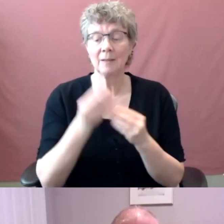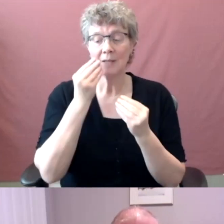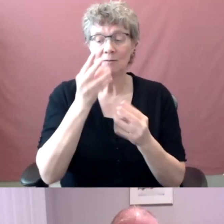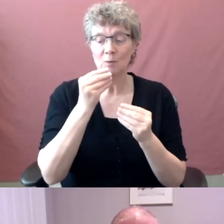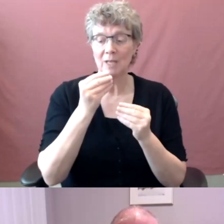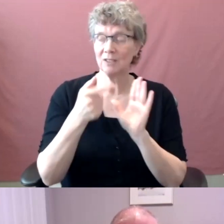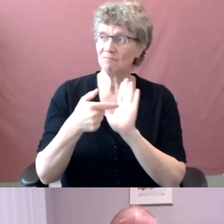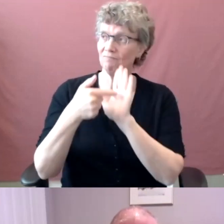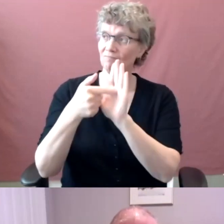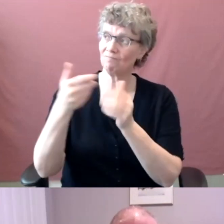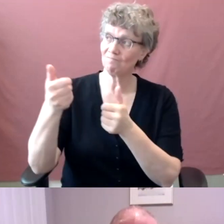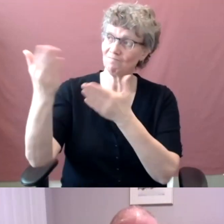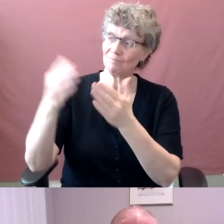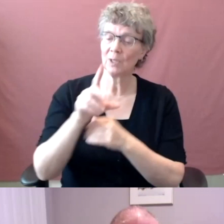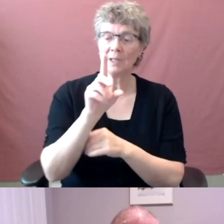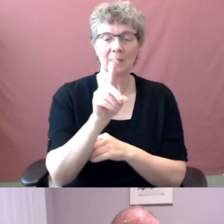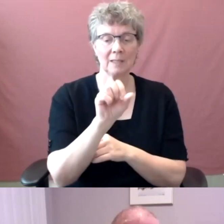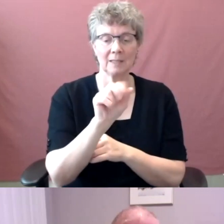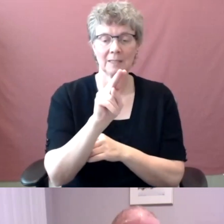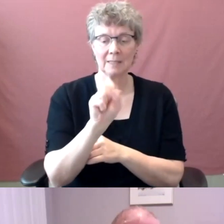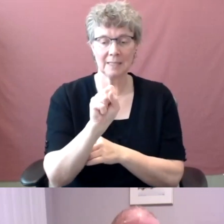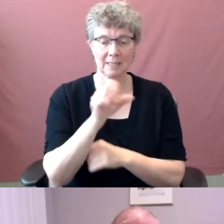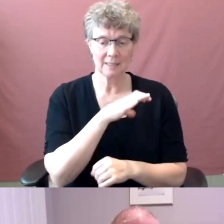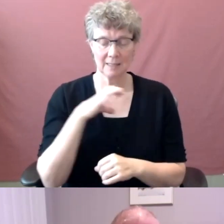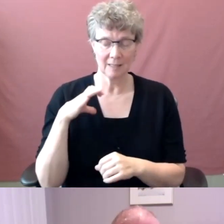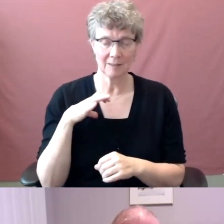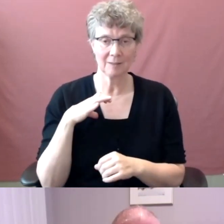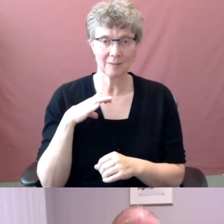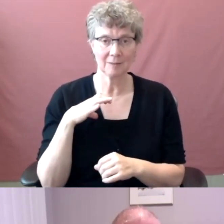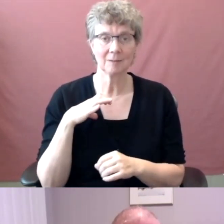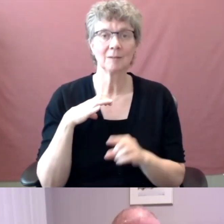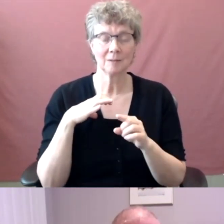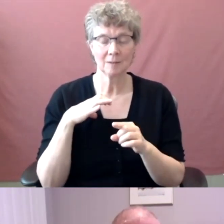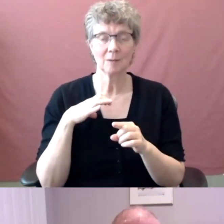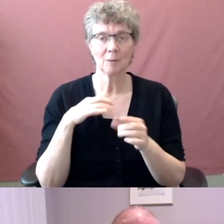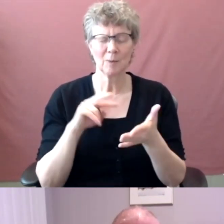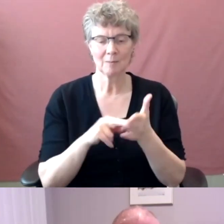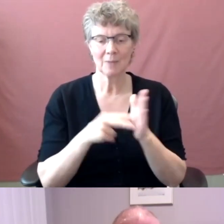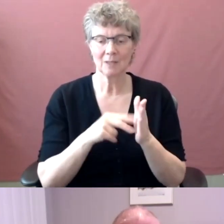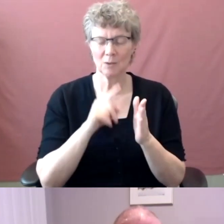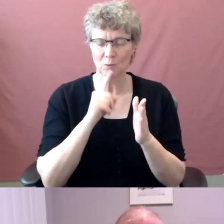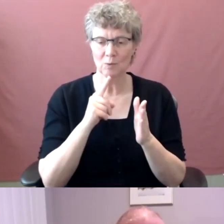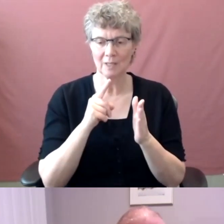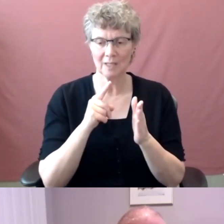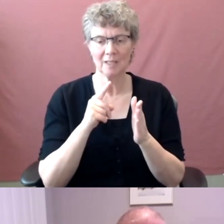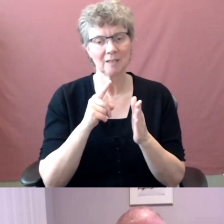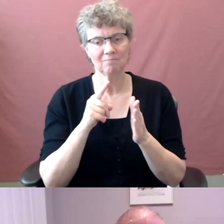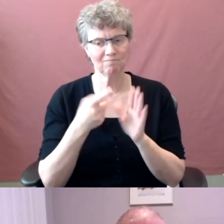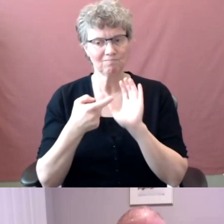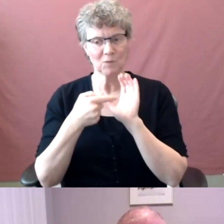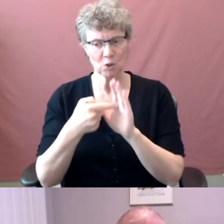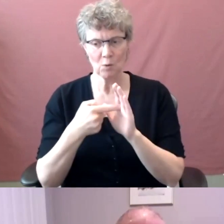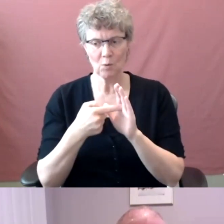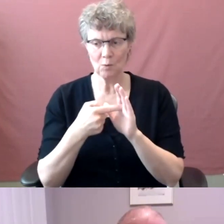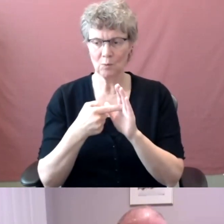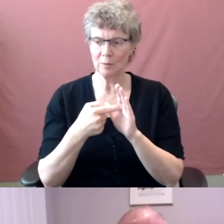was, was really meant to crystallize the findings of what, what was given to us, what